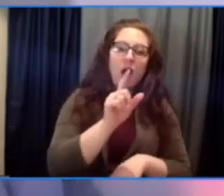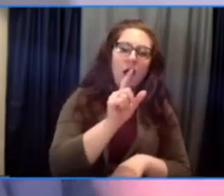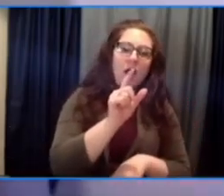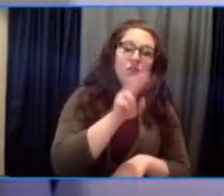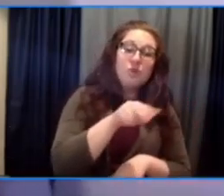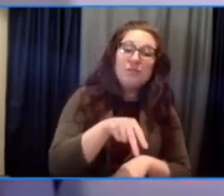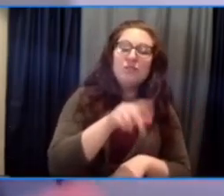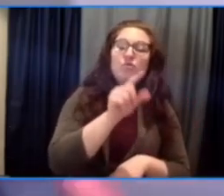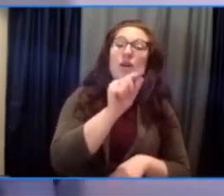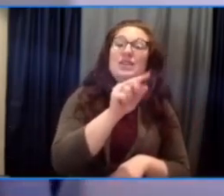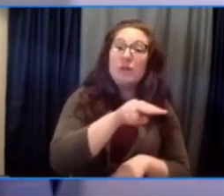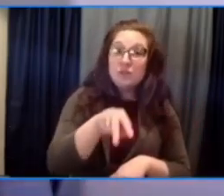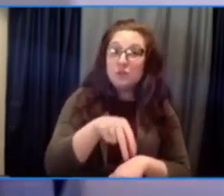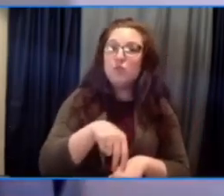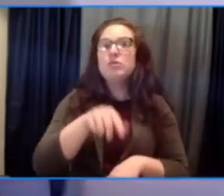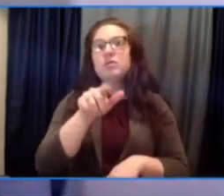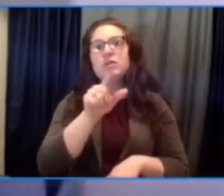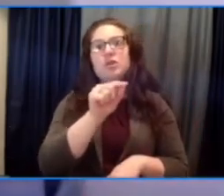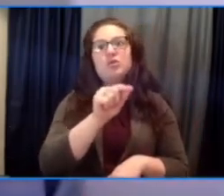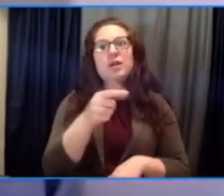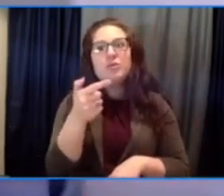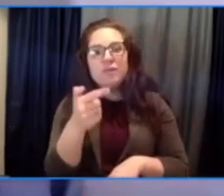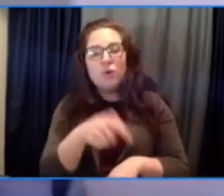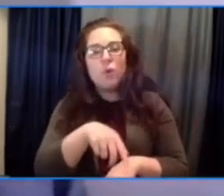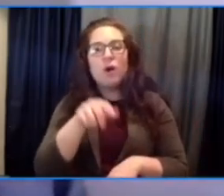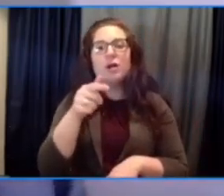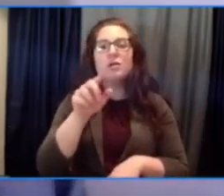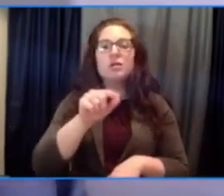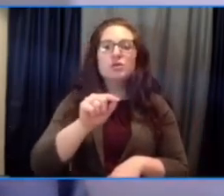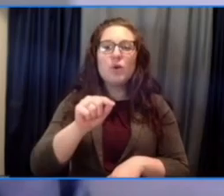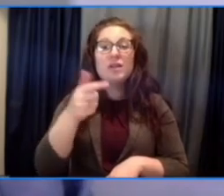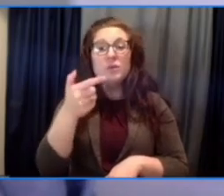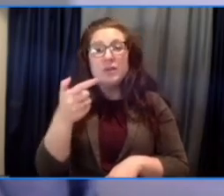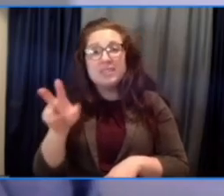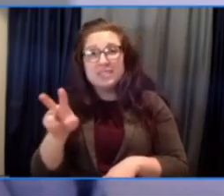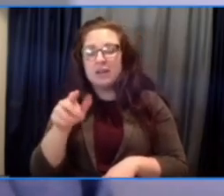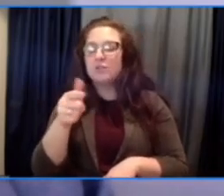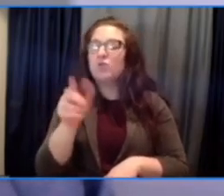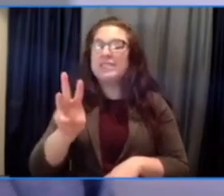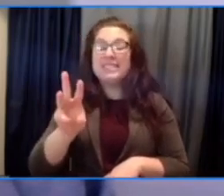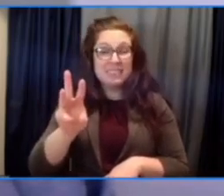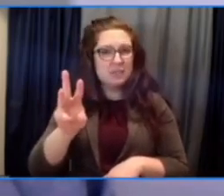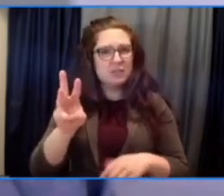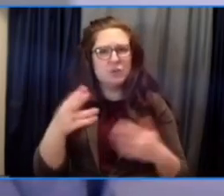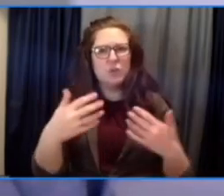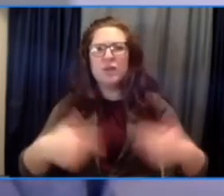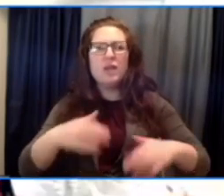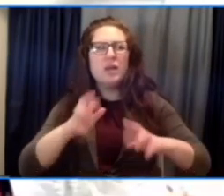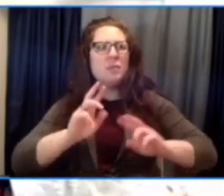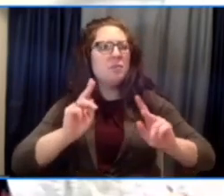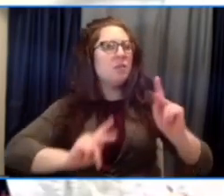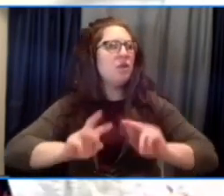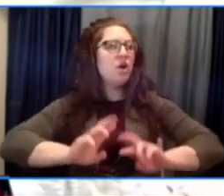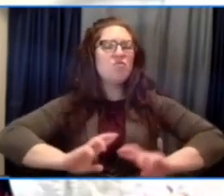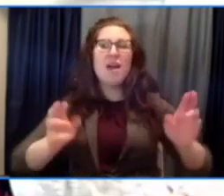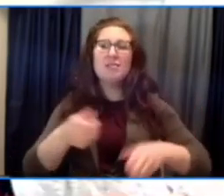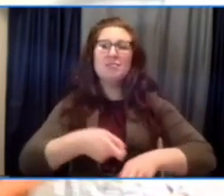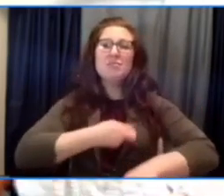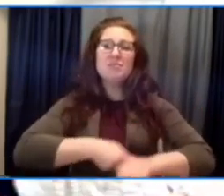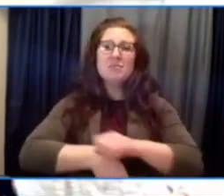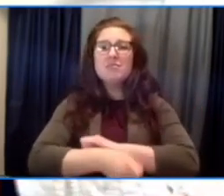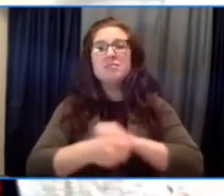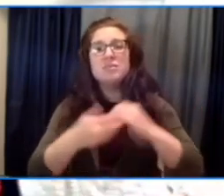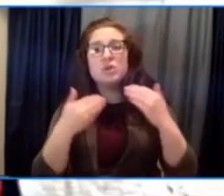to get engaged, to support that work, and be part of that success. I mean, our state leaders are strategic,